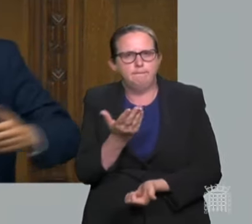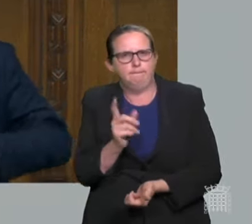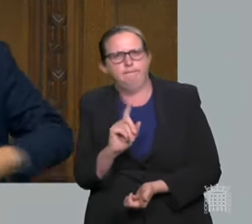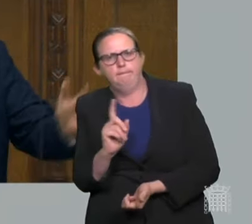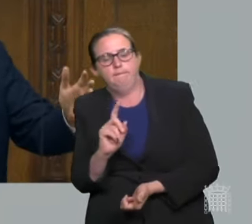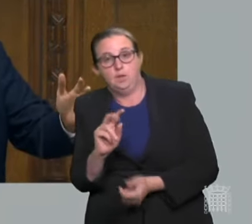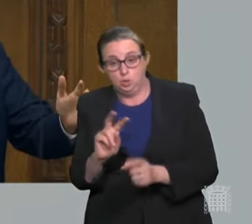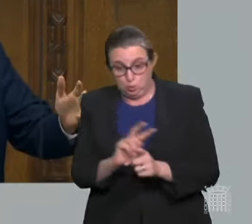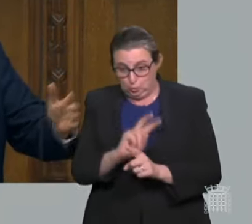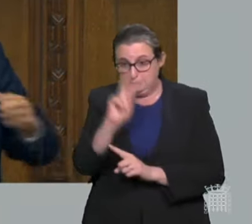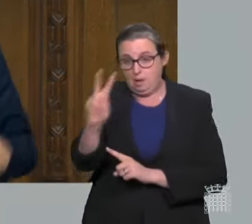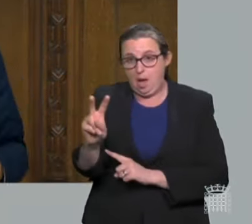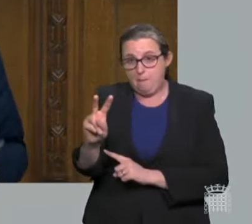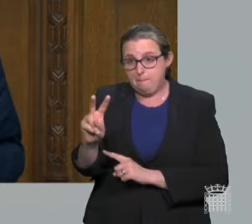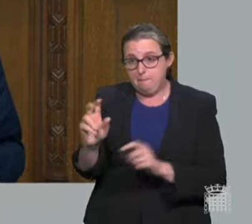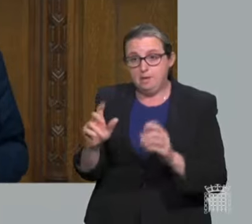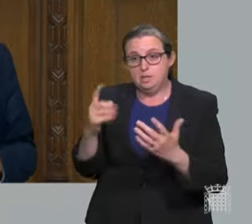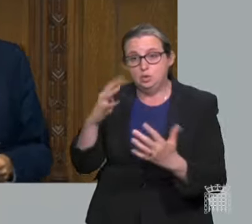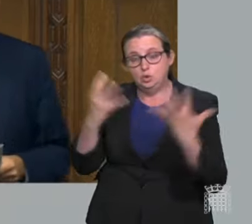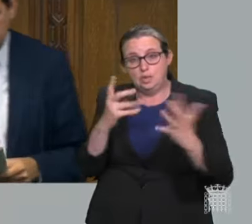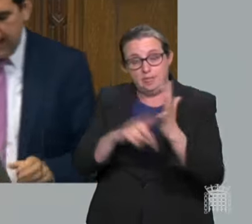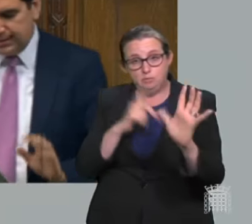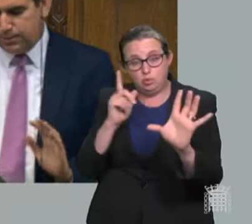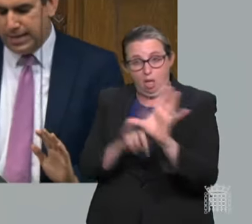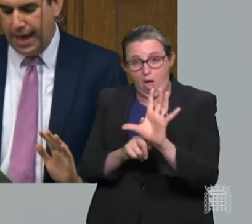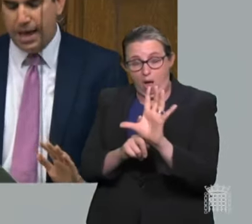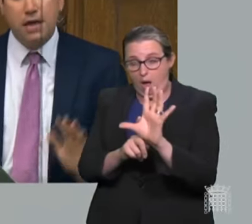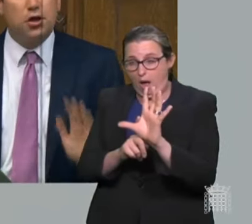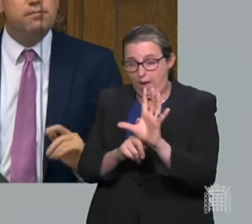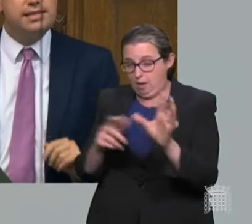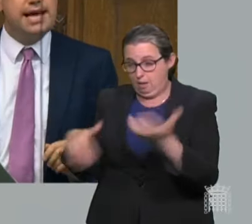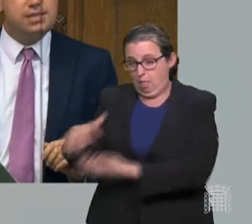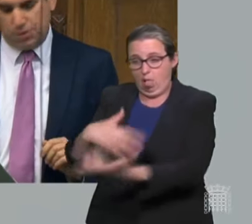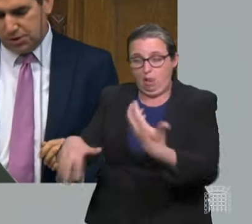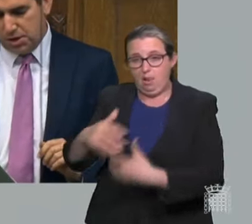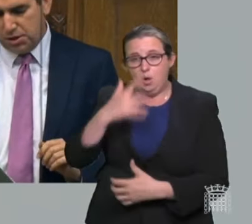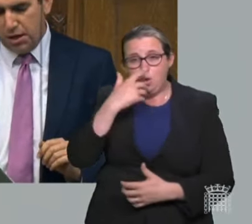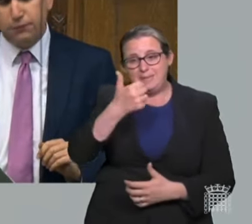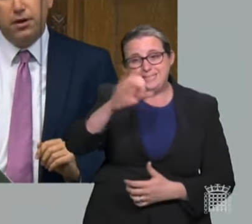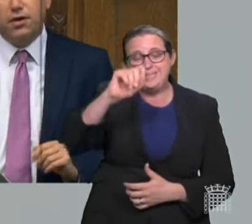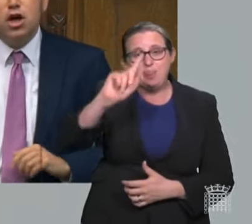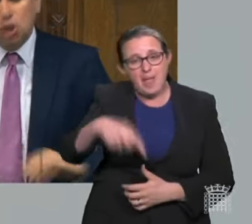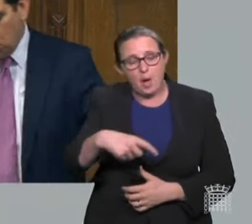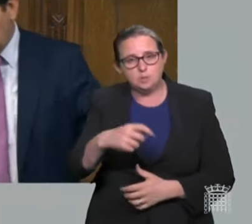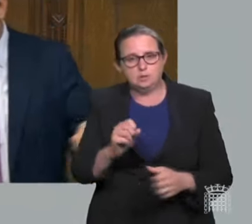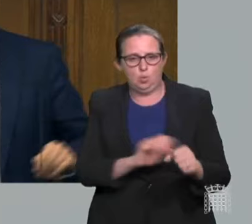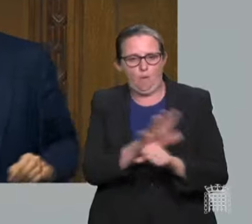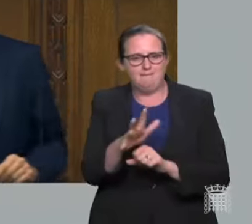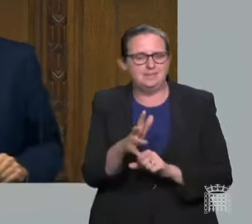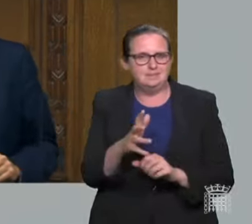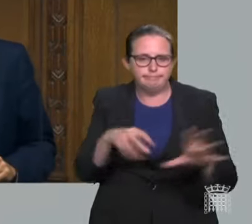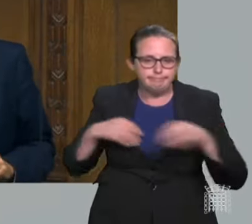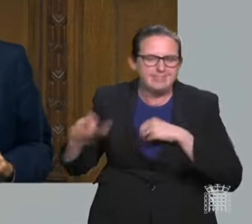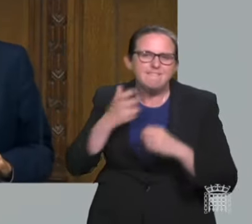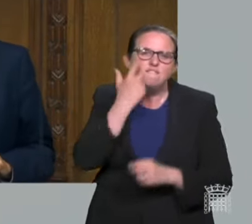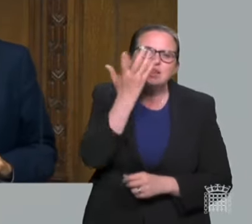time, with restrictions lifted, there could be over 60,000 cases per day. The Government says it will surge further. Huge numbers